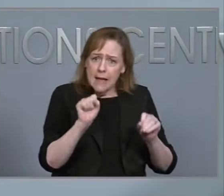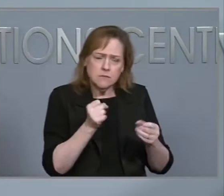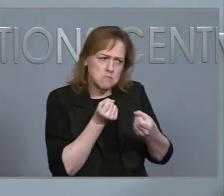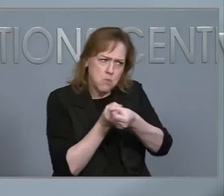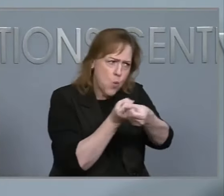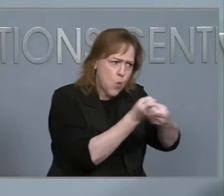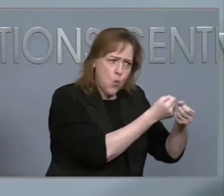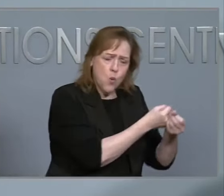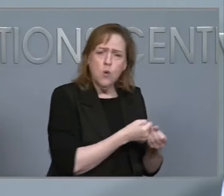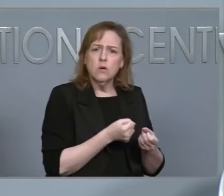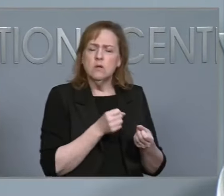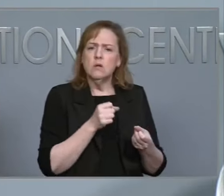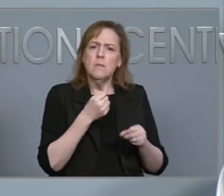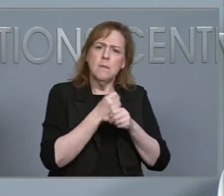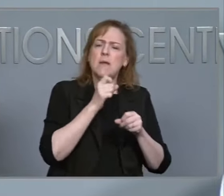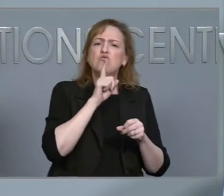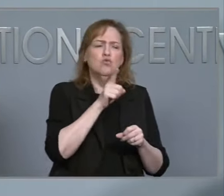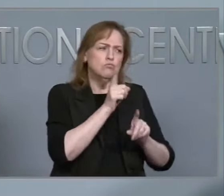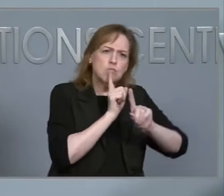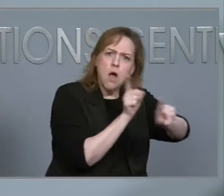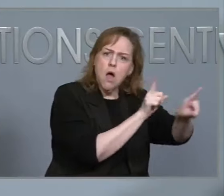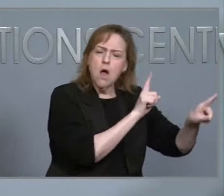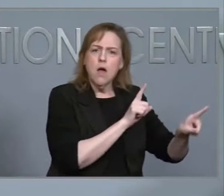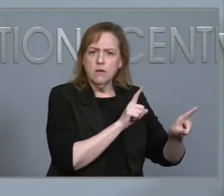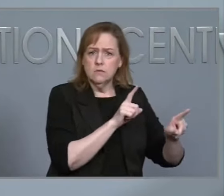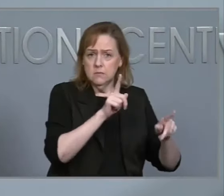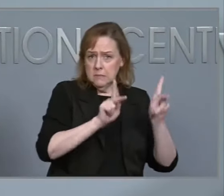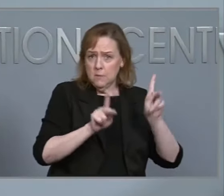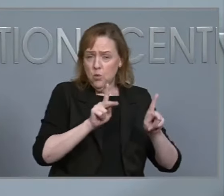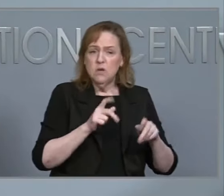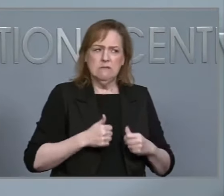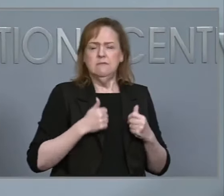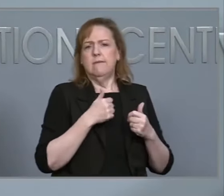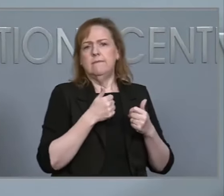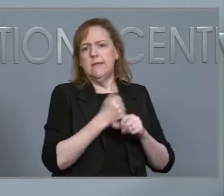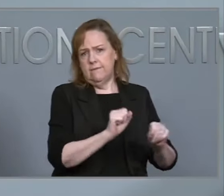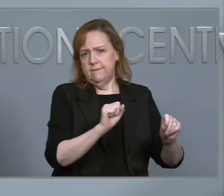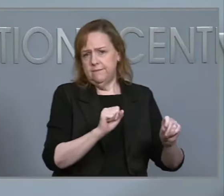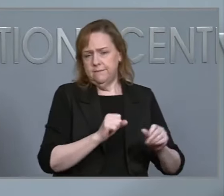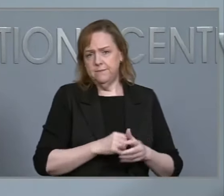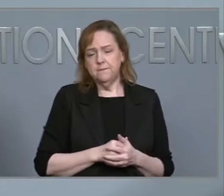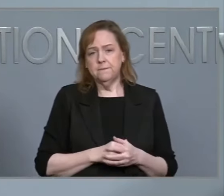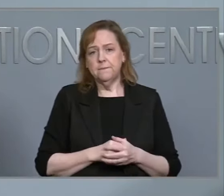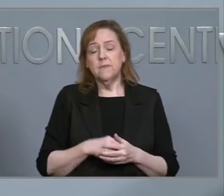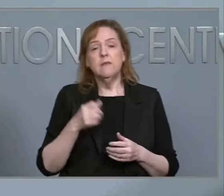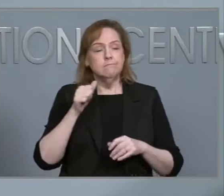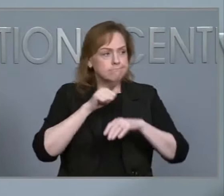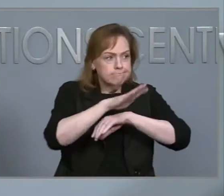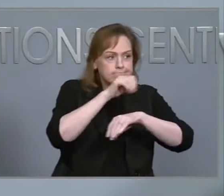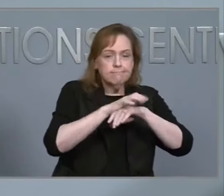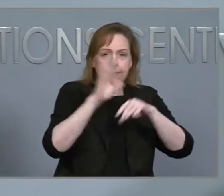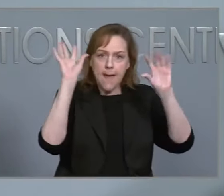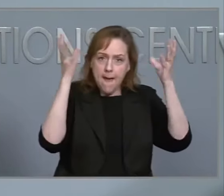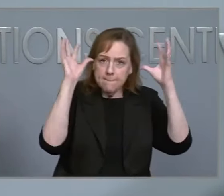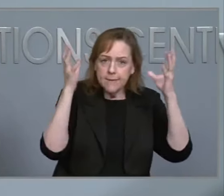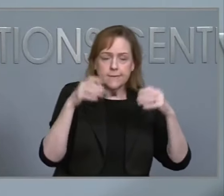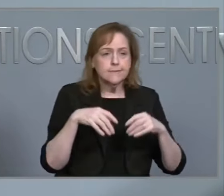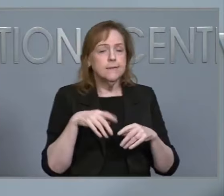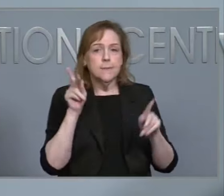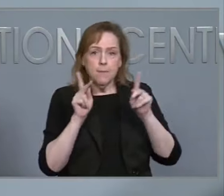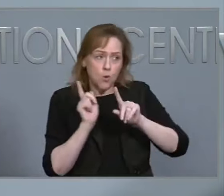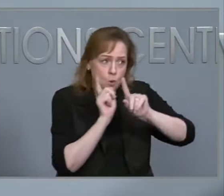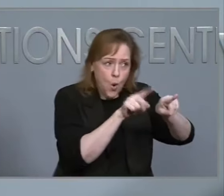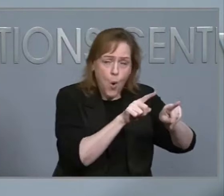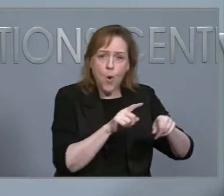life-saving emergency response. They've deployed ambulances, personnel, and are closely communicating with hospitals and licensed care